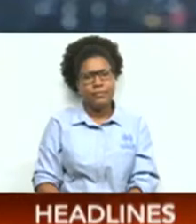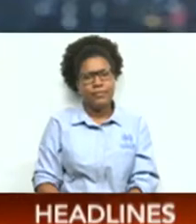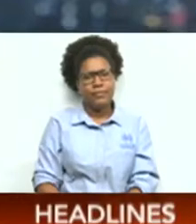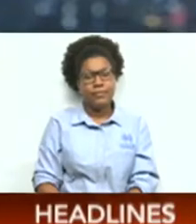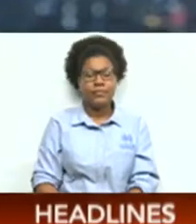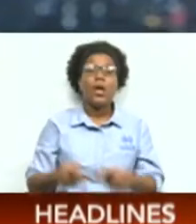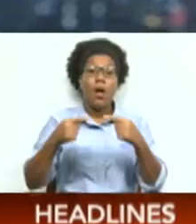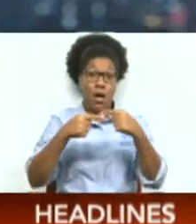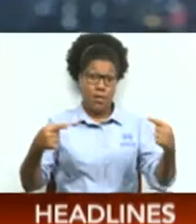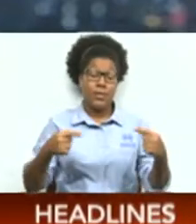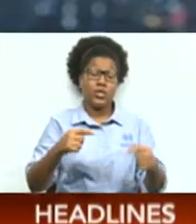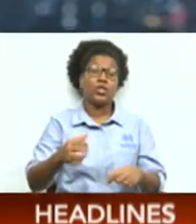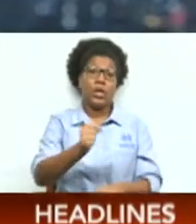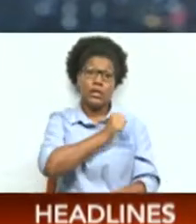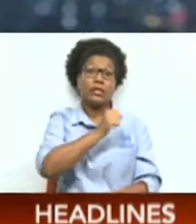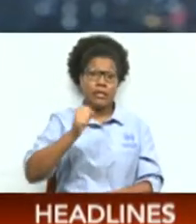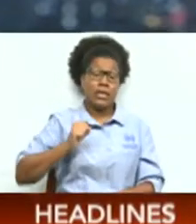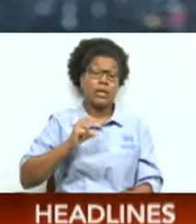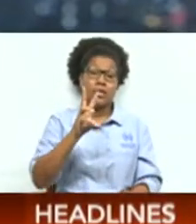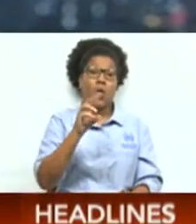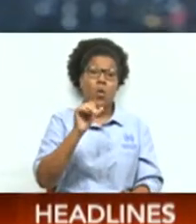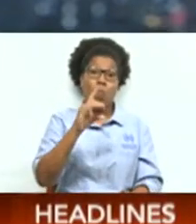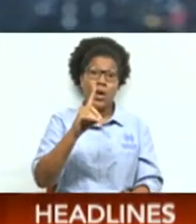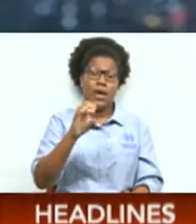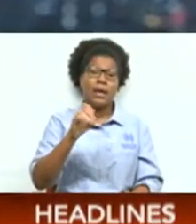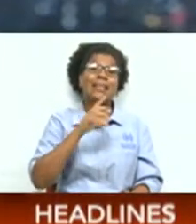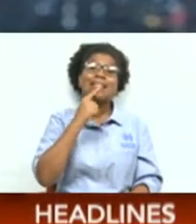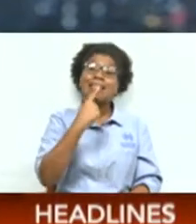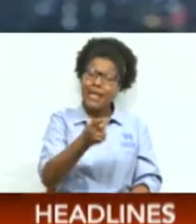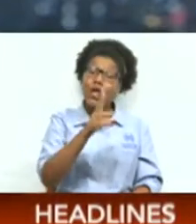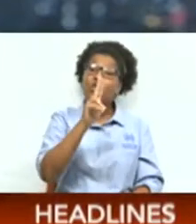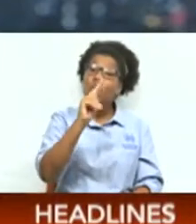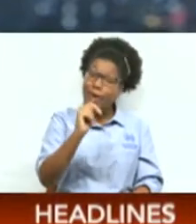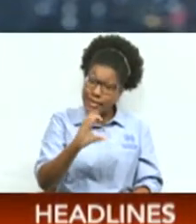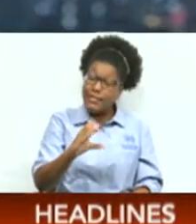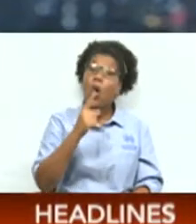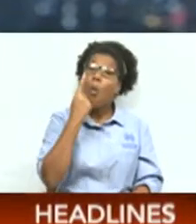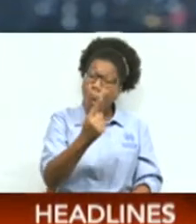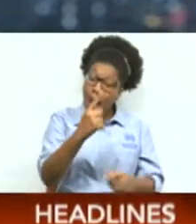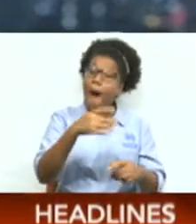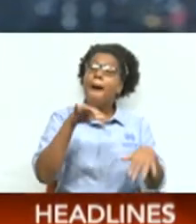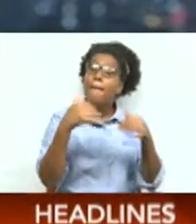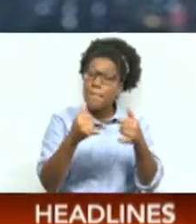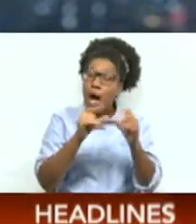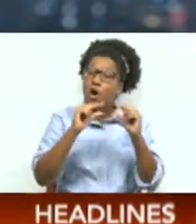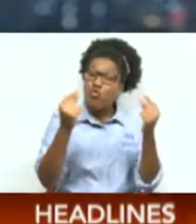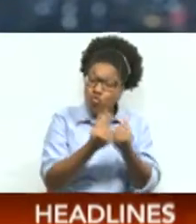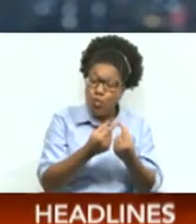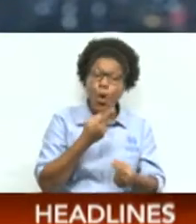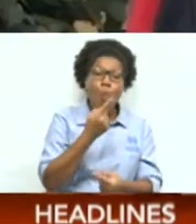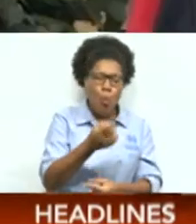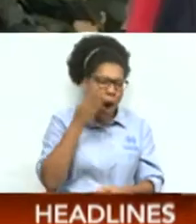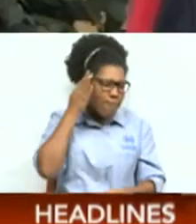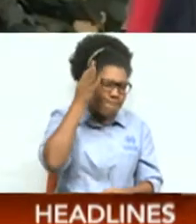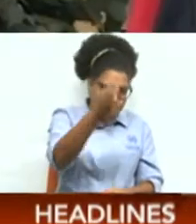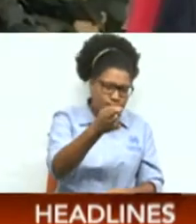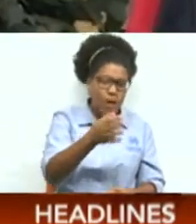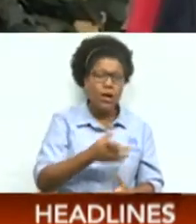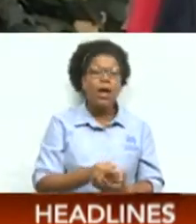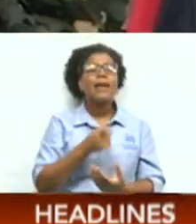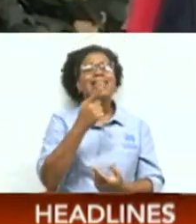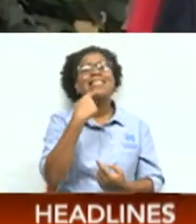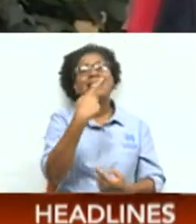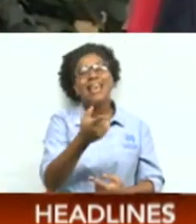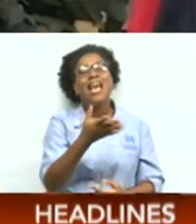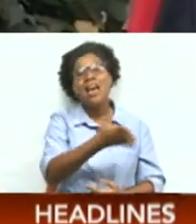Opposition Senator Wade Marks says the United National Congress is one party with one vision. He made the comment in response to calls